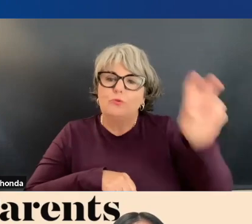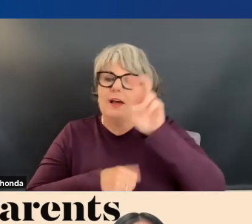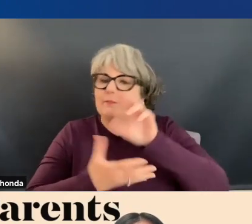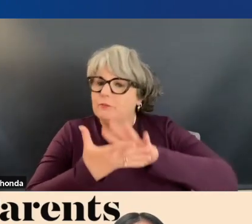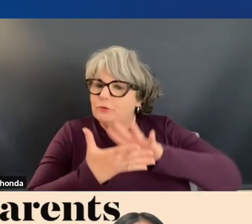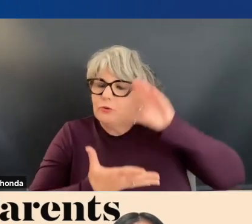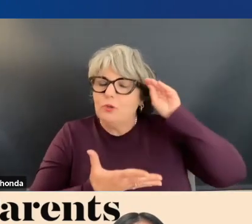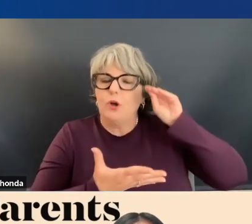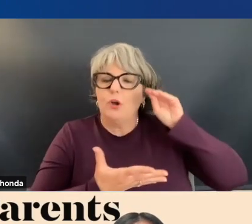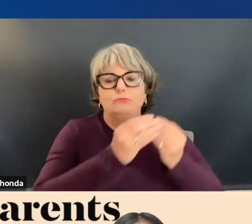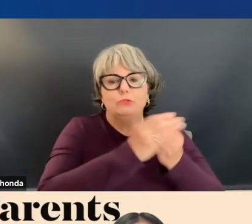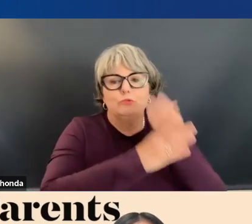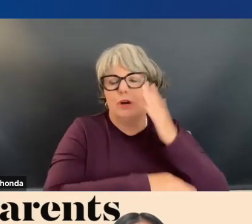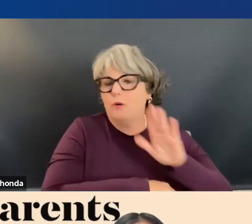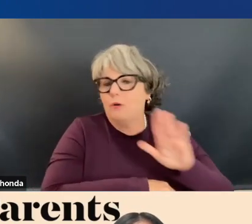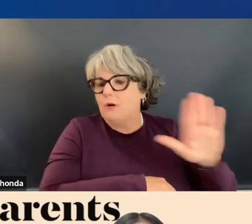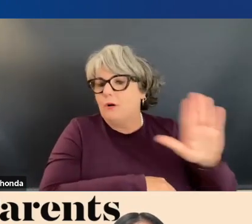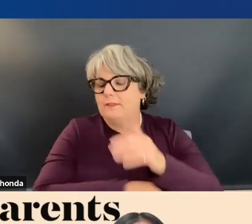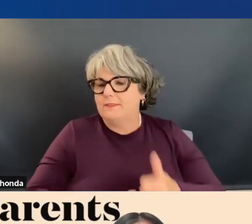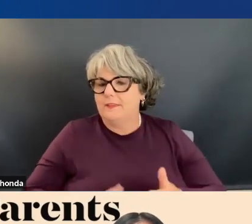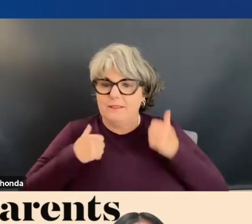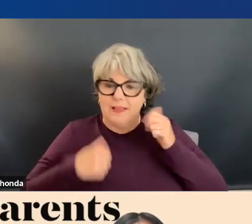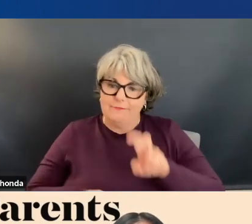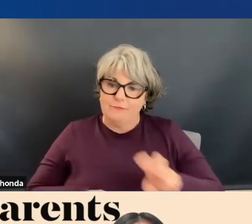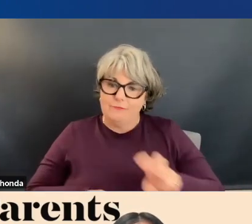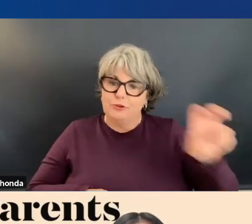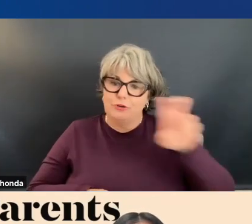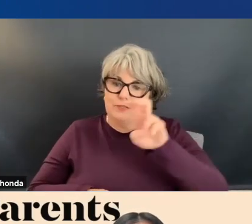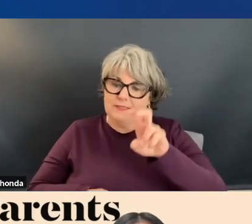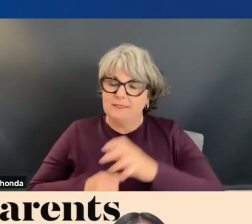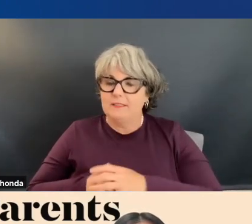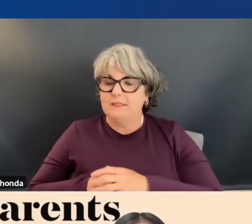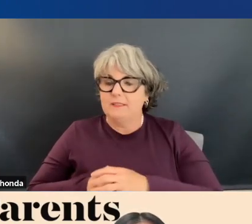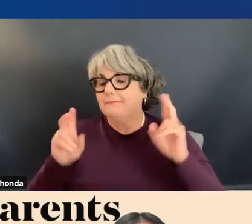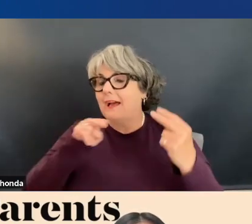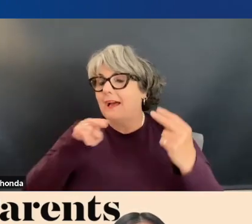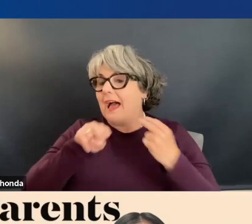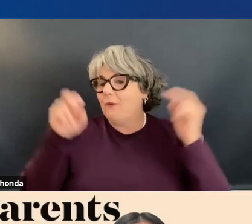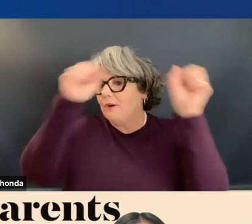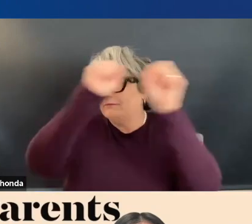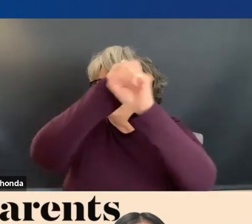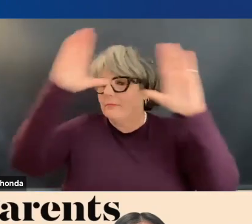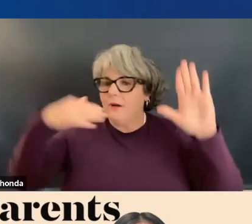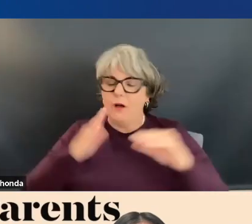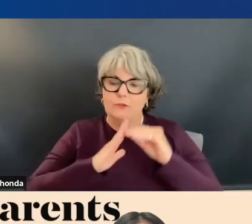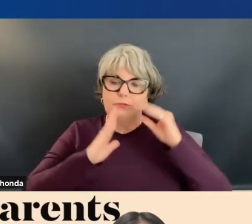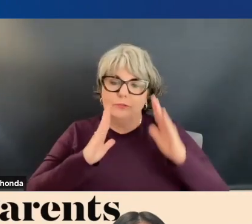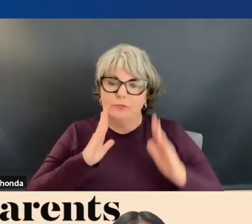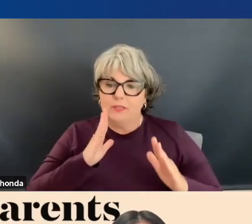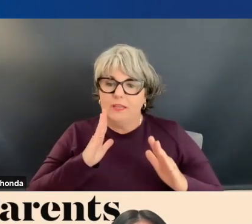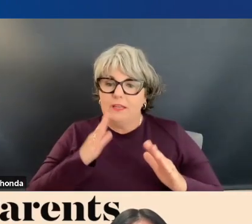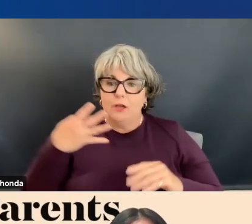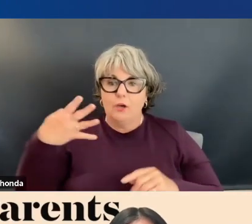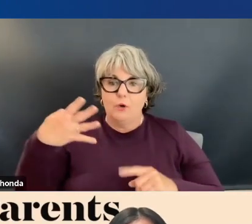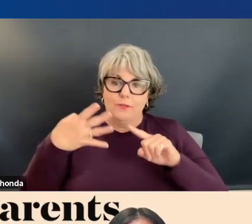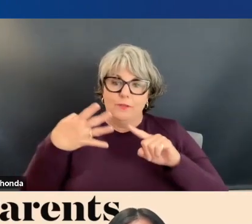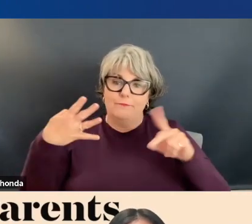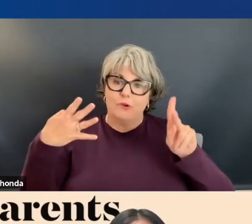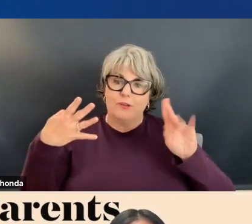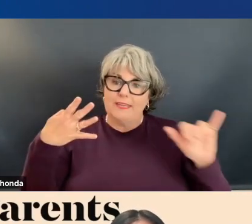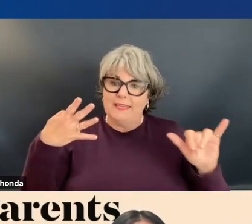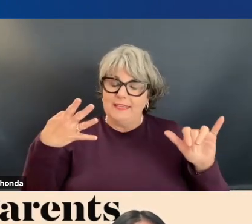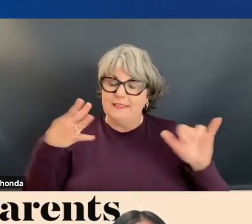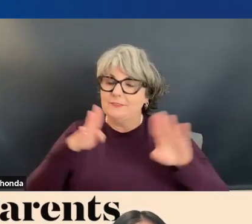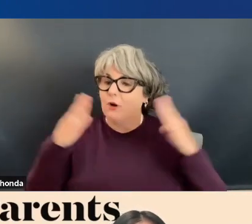to grow on their lifelong journeys. And to drive on the highway, our vision is that every single student will leave high school with four keys to unlock their career